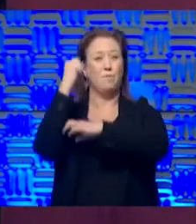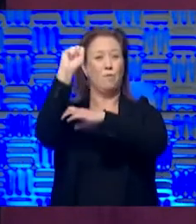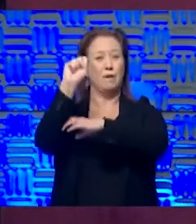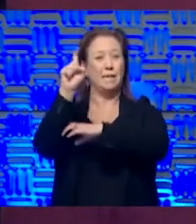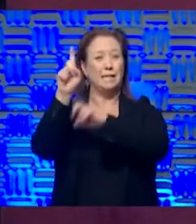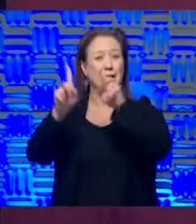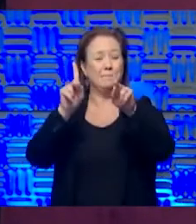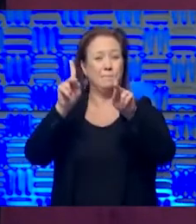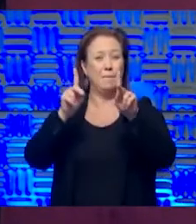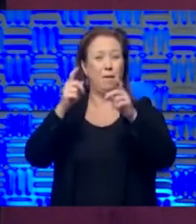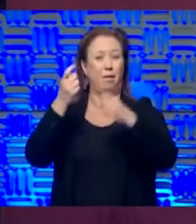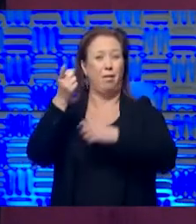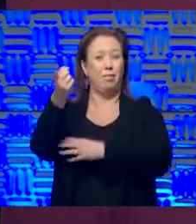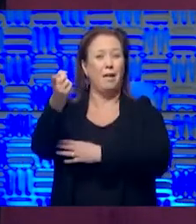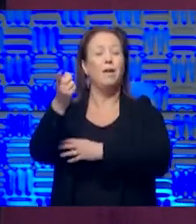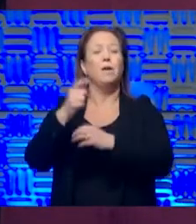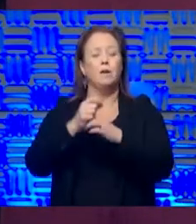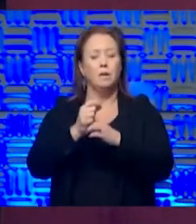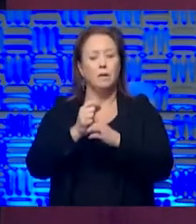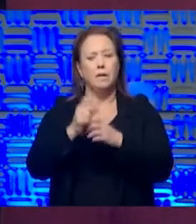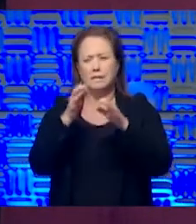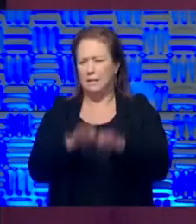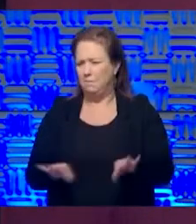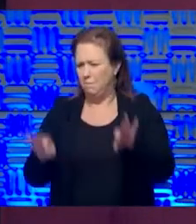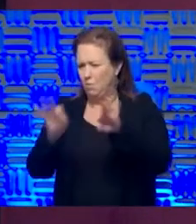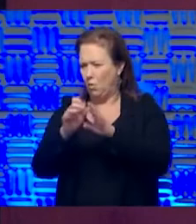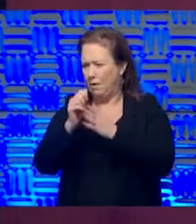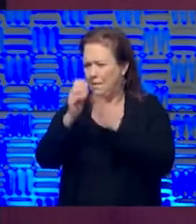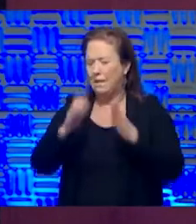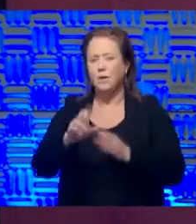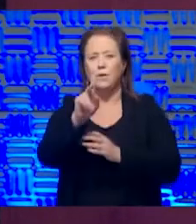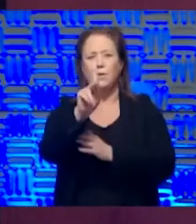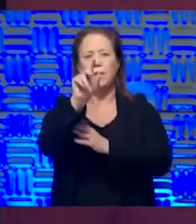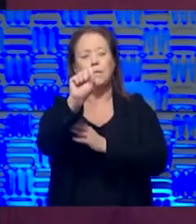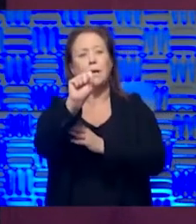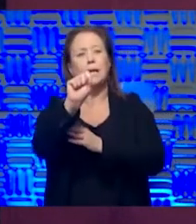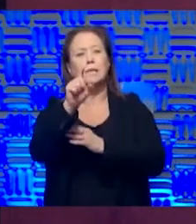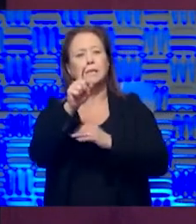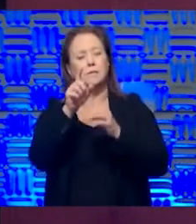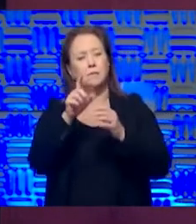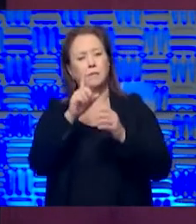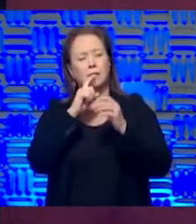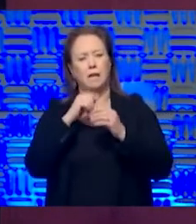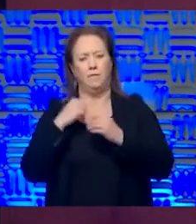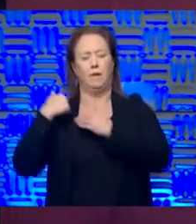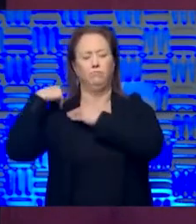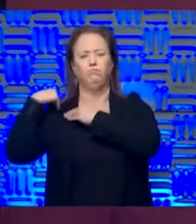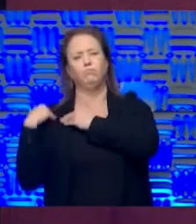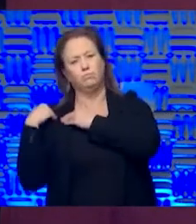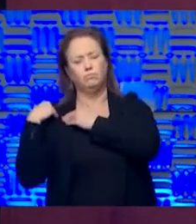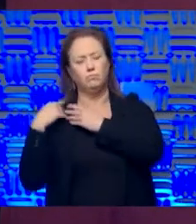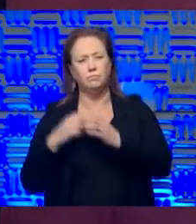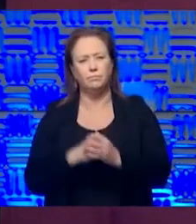that balance. Cause that, that is a, as an important leader to Kansas, that that's gotta feel like a pretty big responsibility.